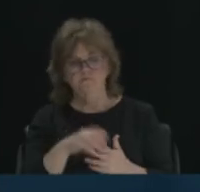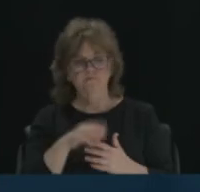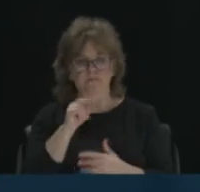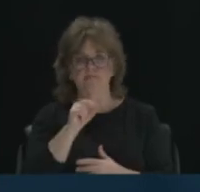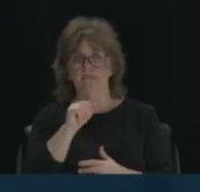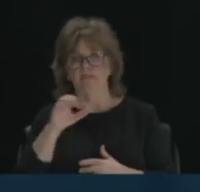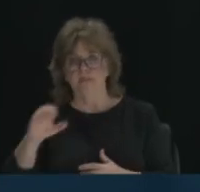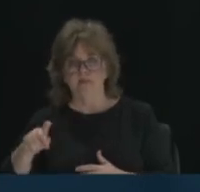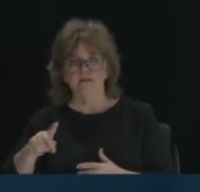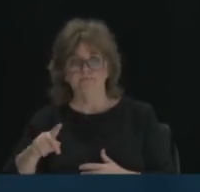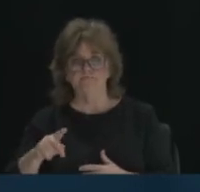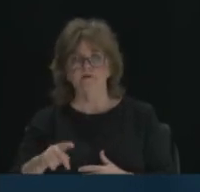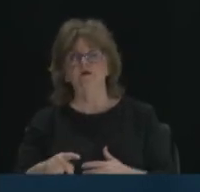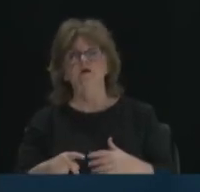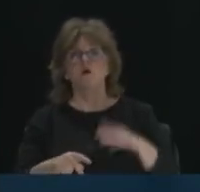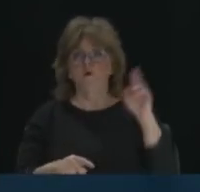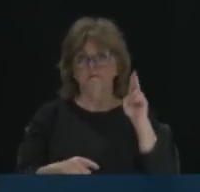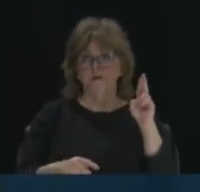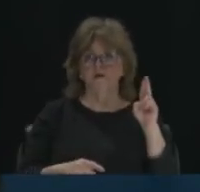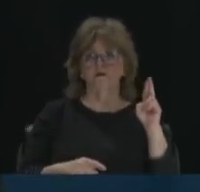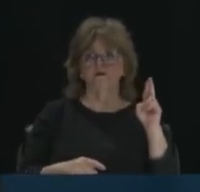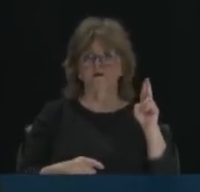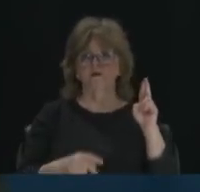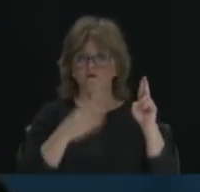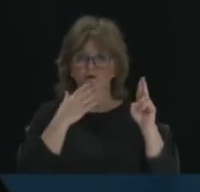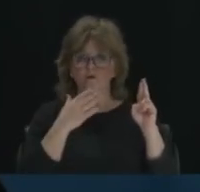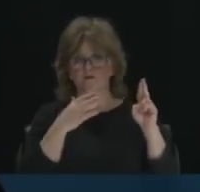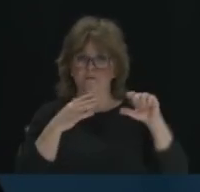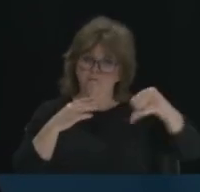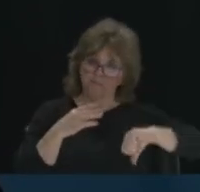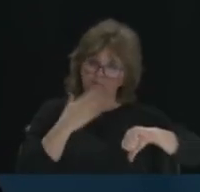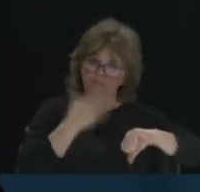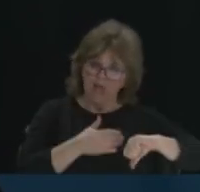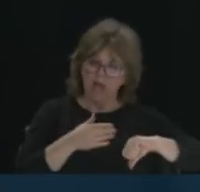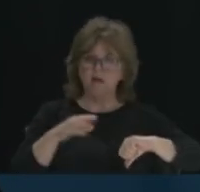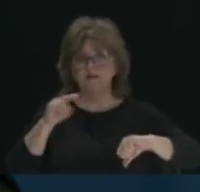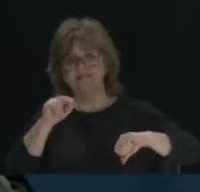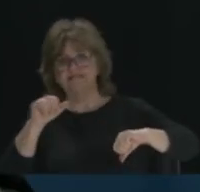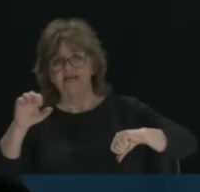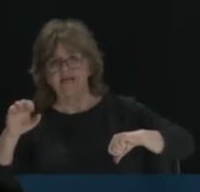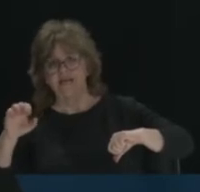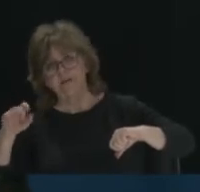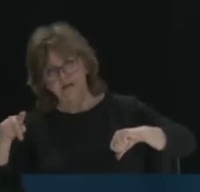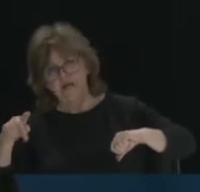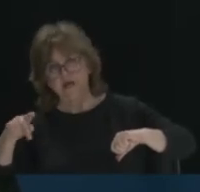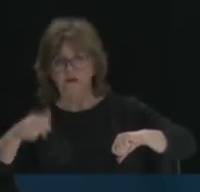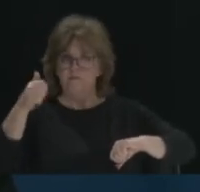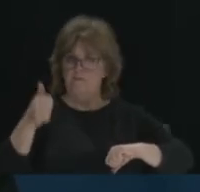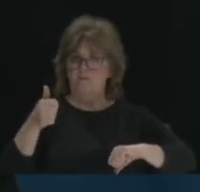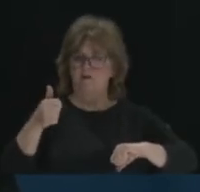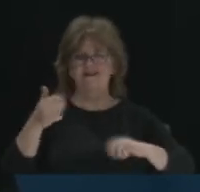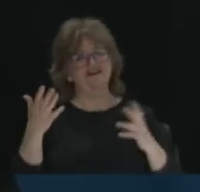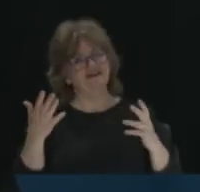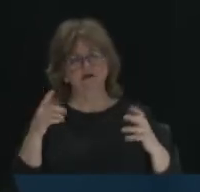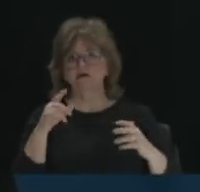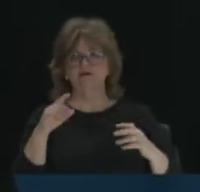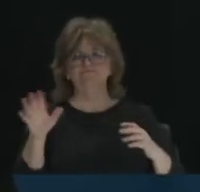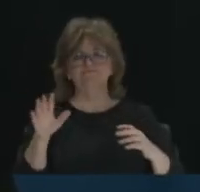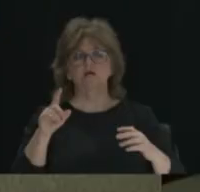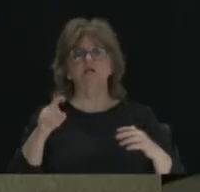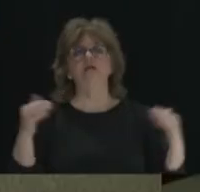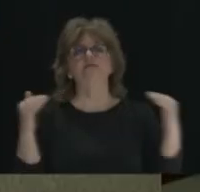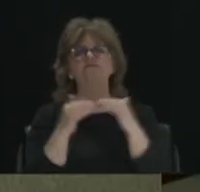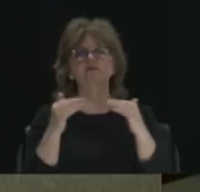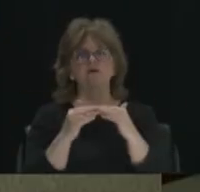Republicans are going to score bad on that, Democrats are going to score good. I'm talking about having a fair, because we can set the model, having a fair,